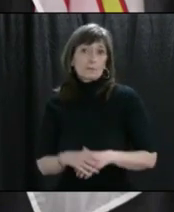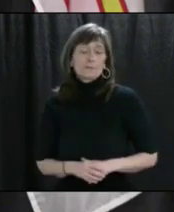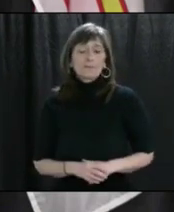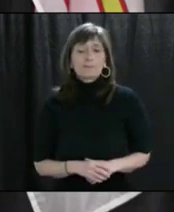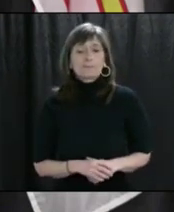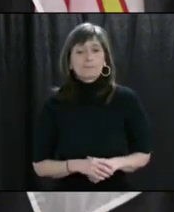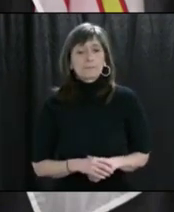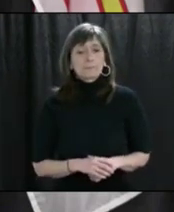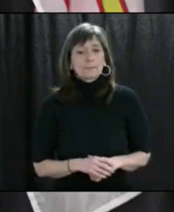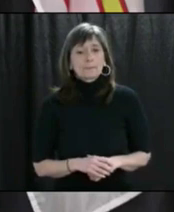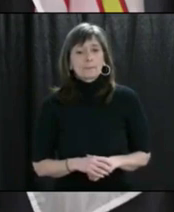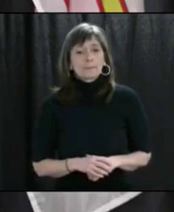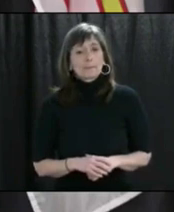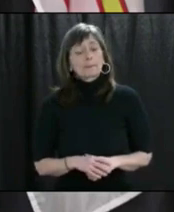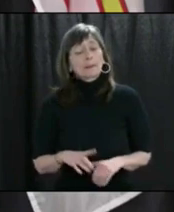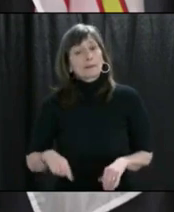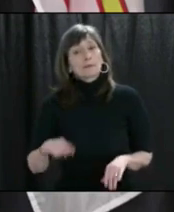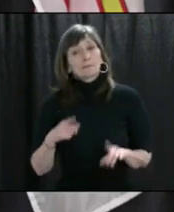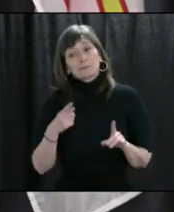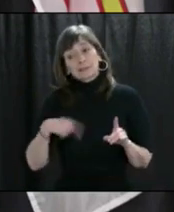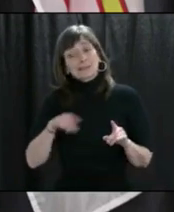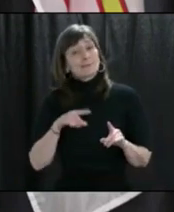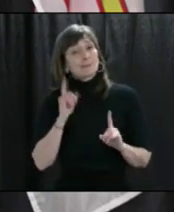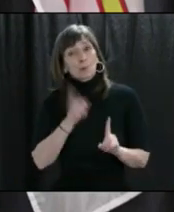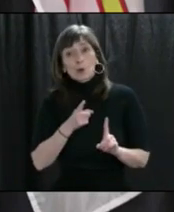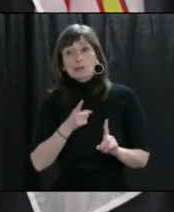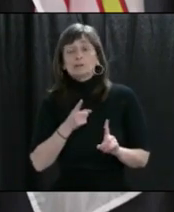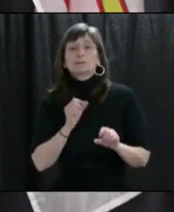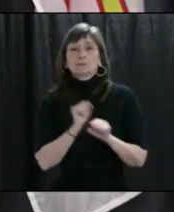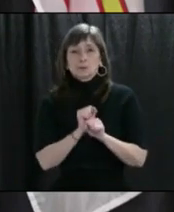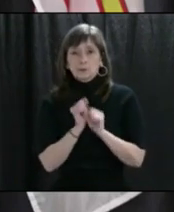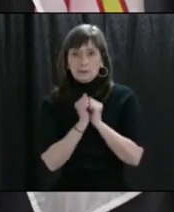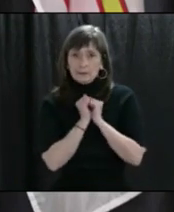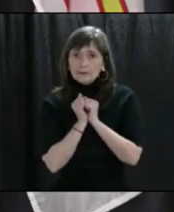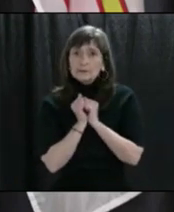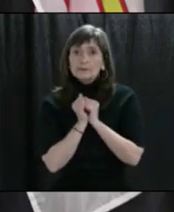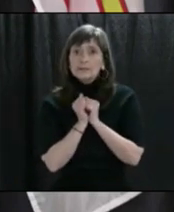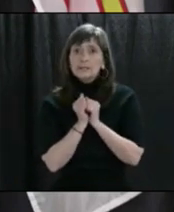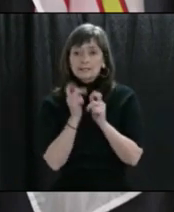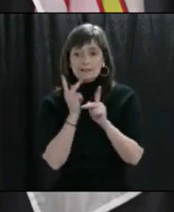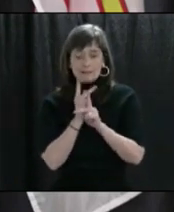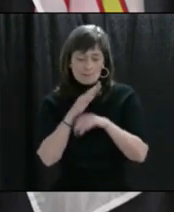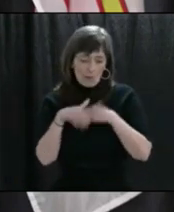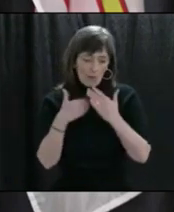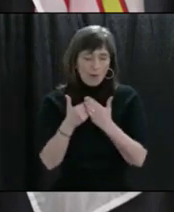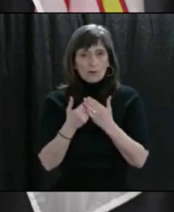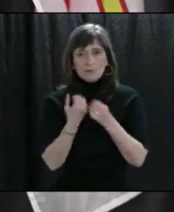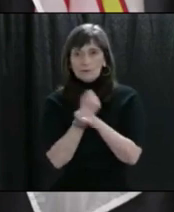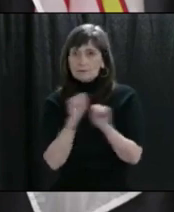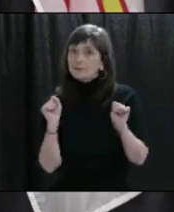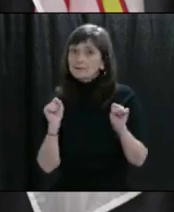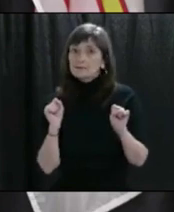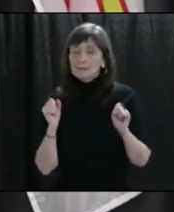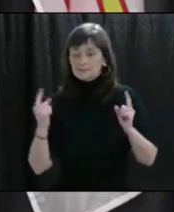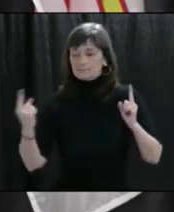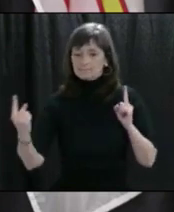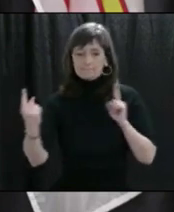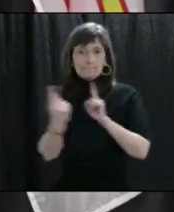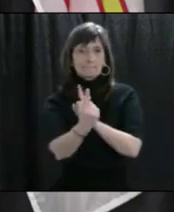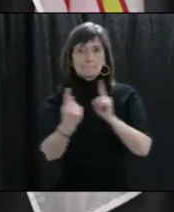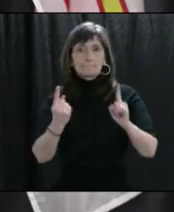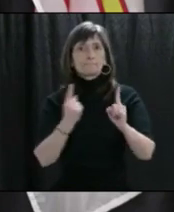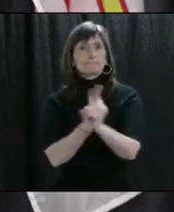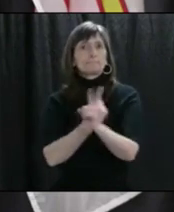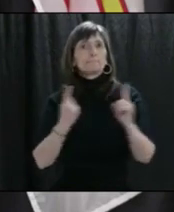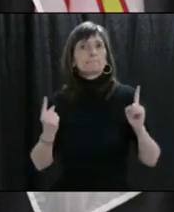This is about working together to stay apart, to keep everyone safe from COVID-19. Now talking about